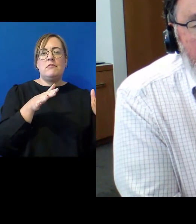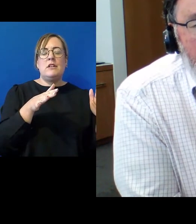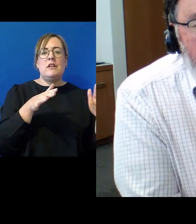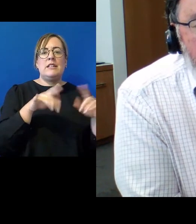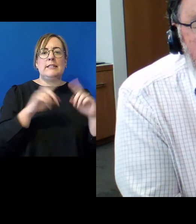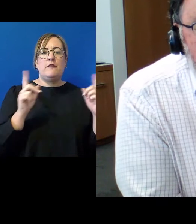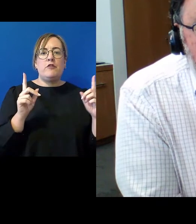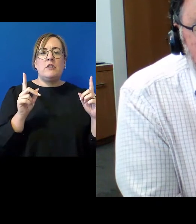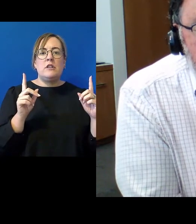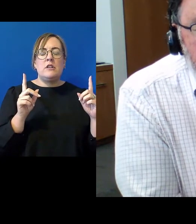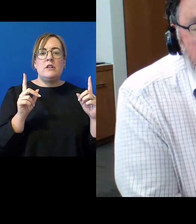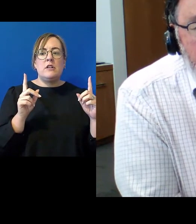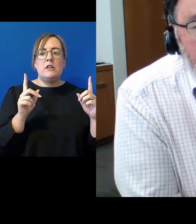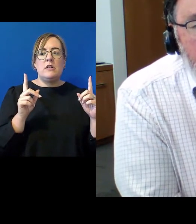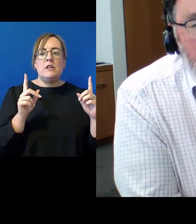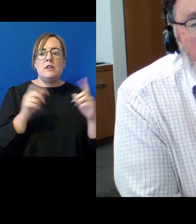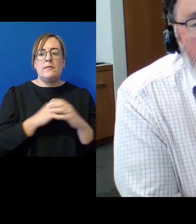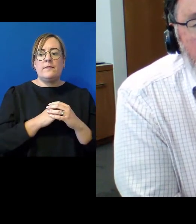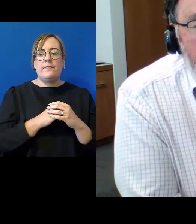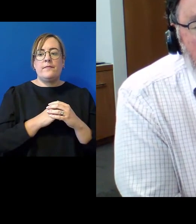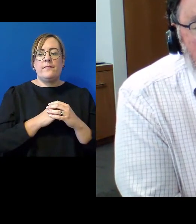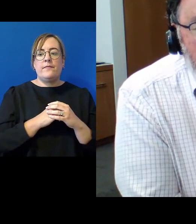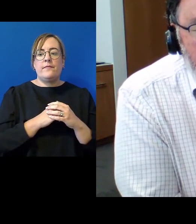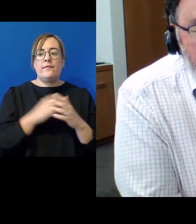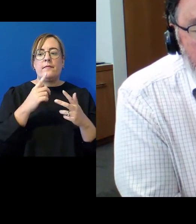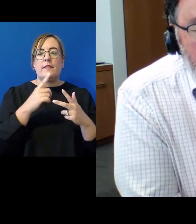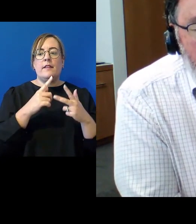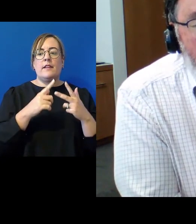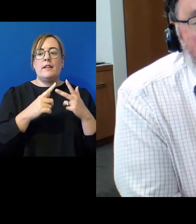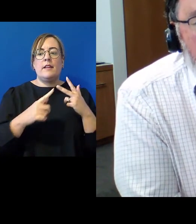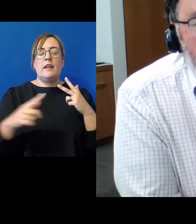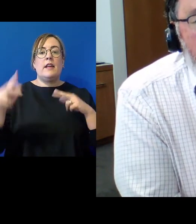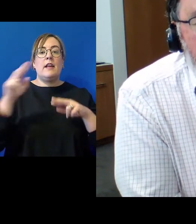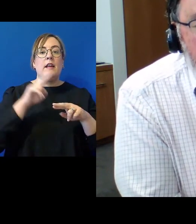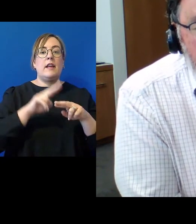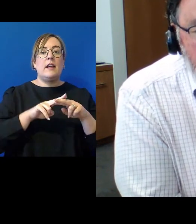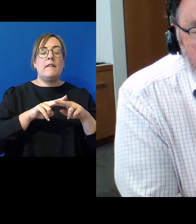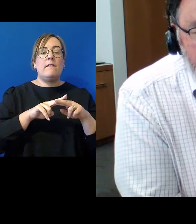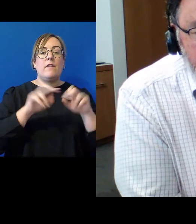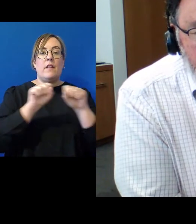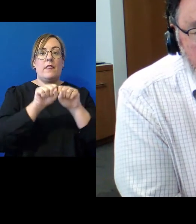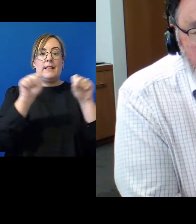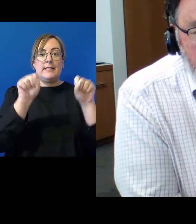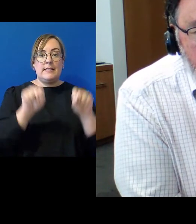if the system should feel for its own legitimacy